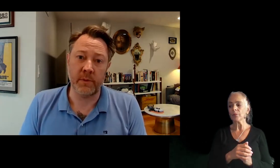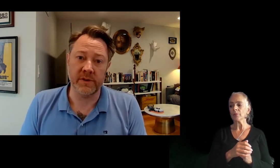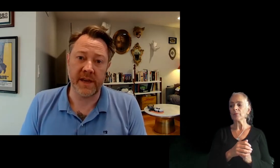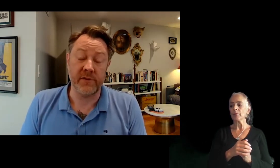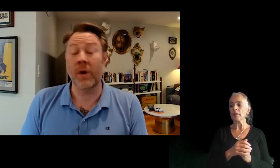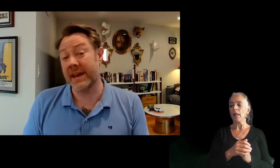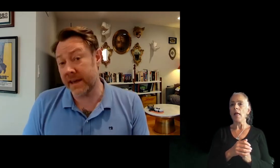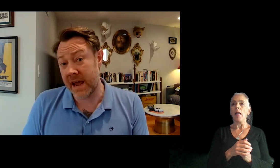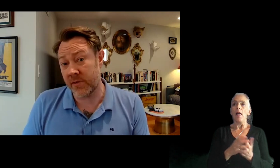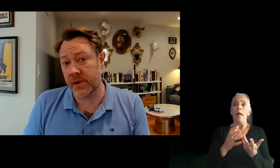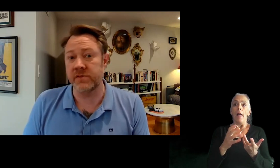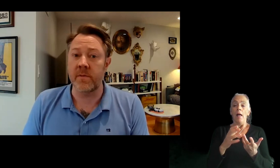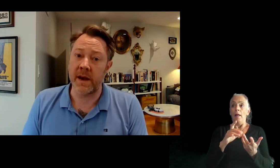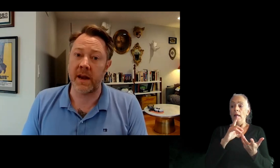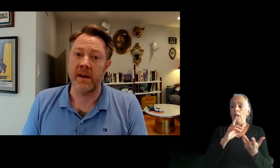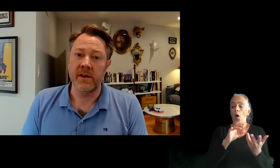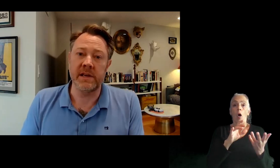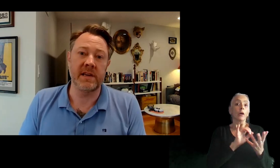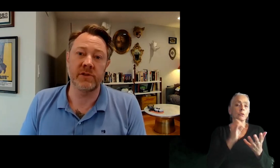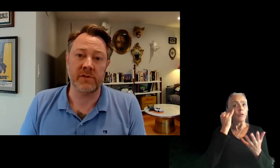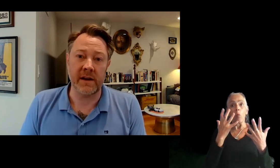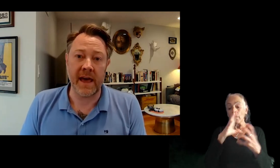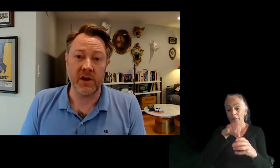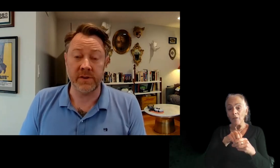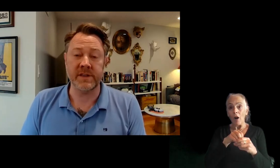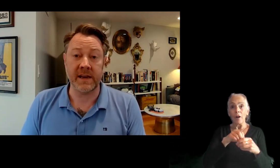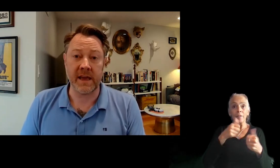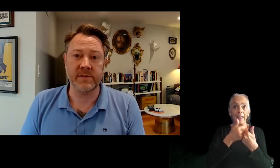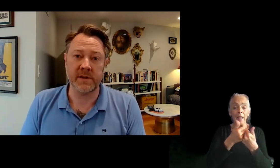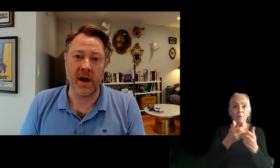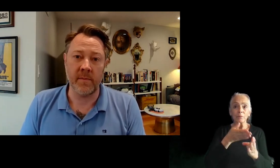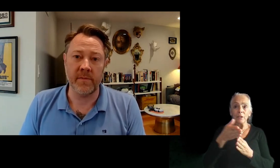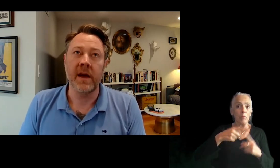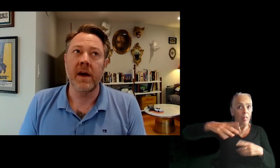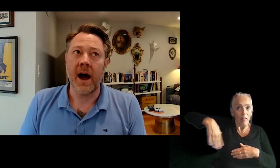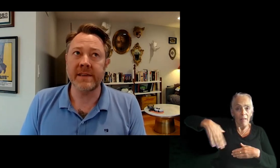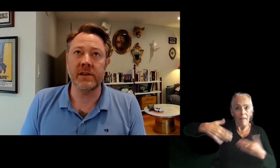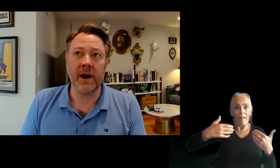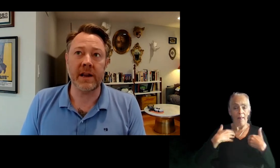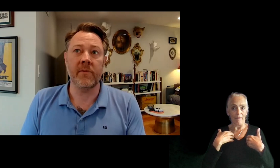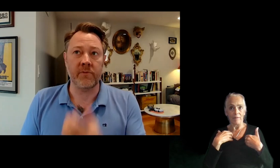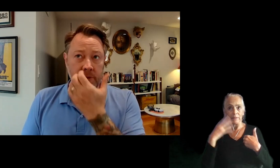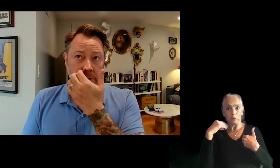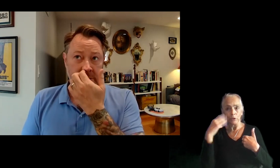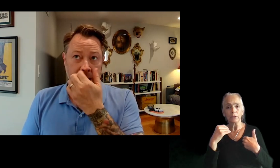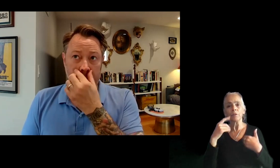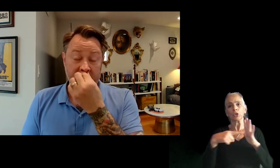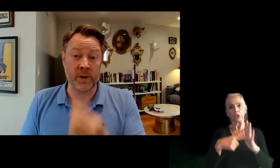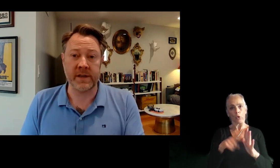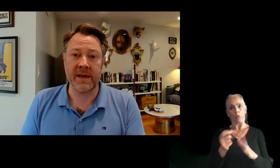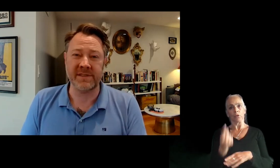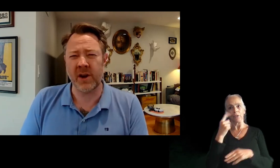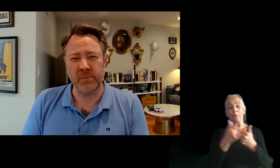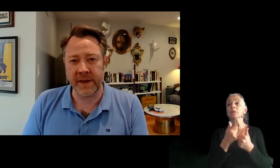what other people say. If you want to get into games, but you've never been in it, you need to demonstrate that you understand games. I see a lot of times researchers that